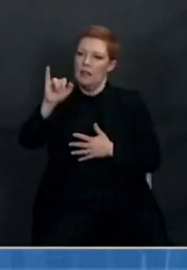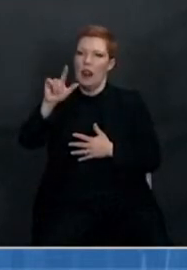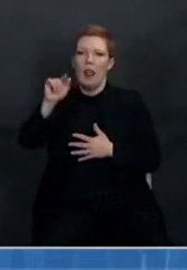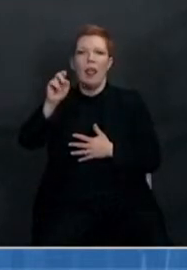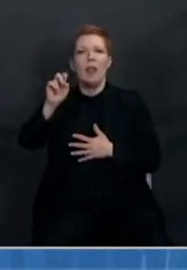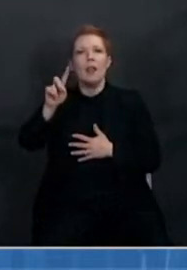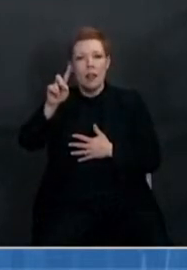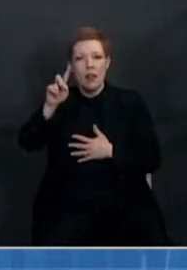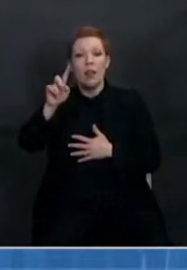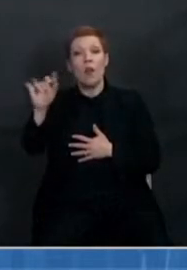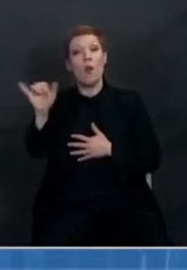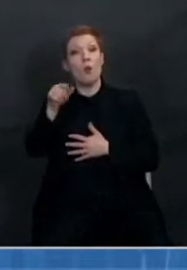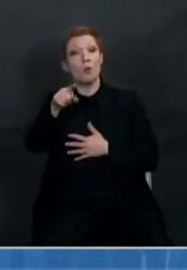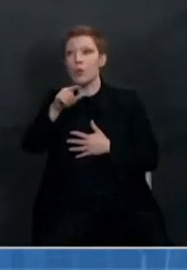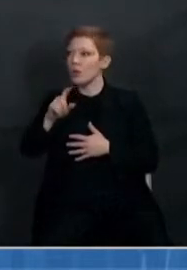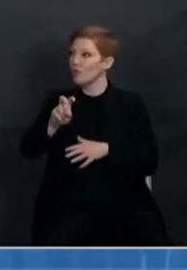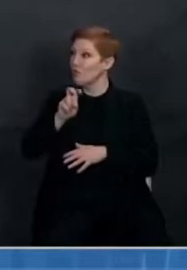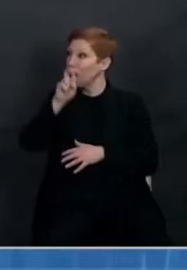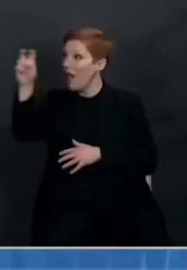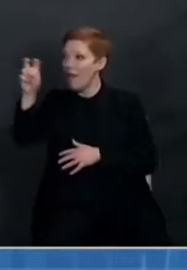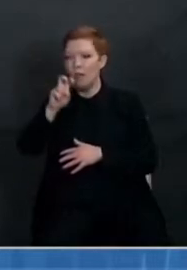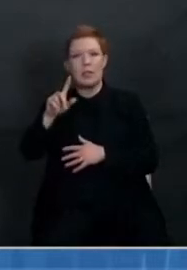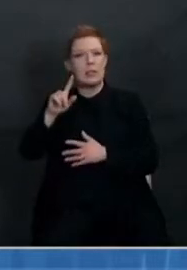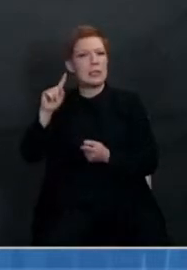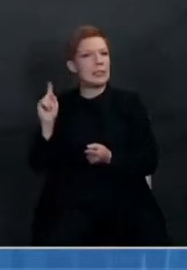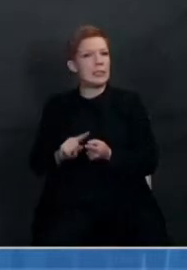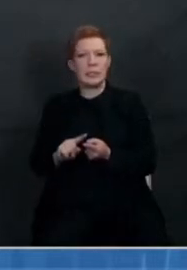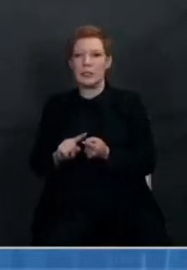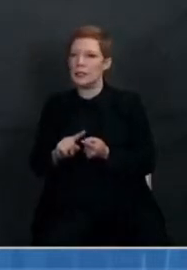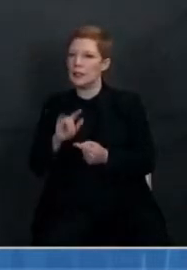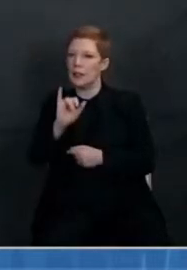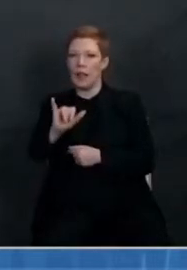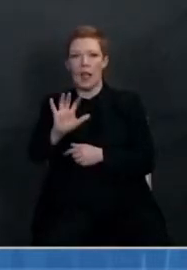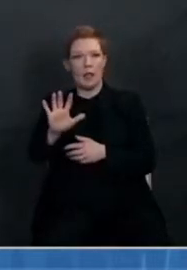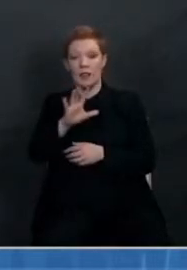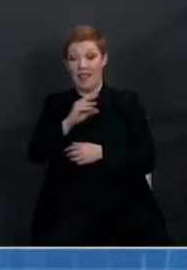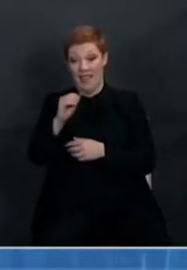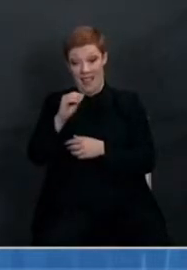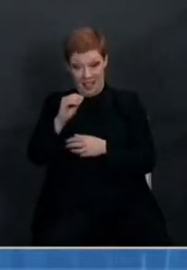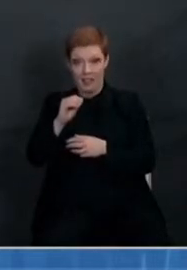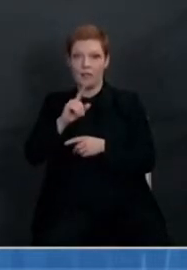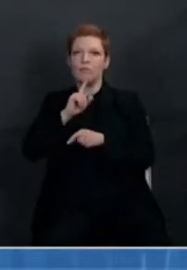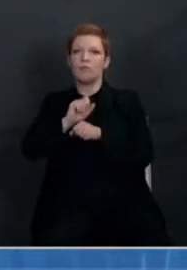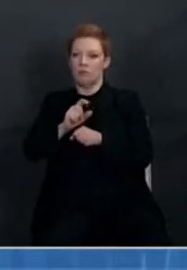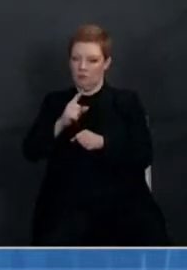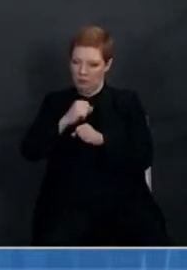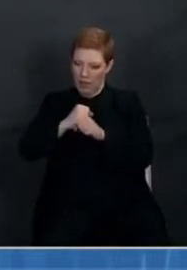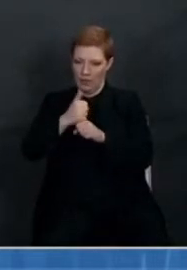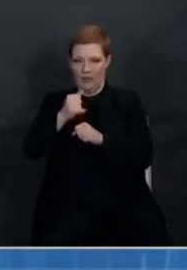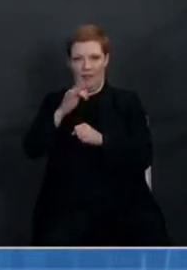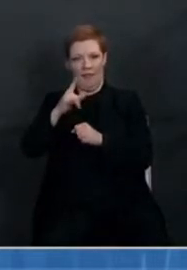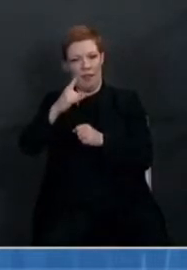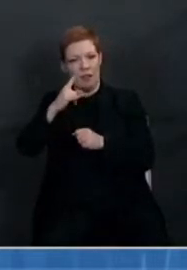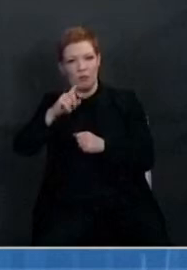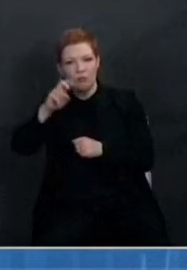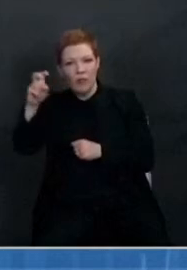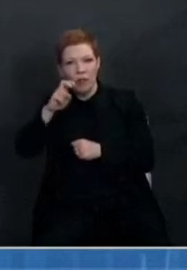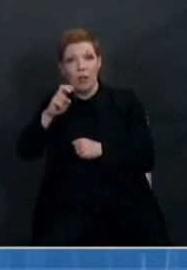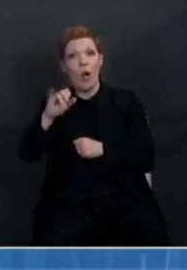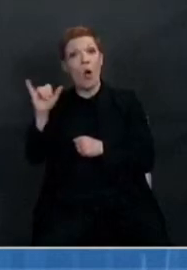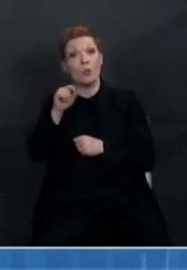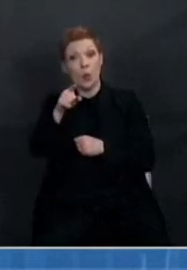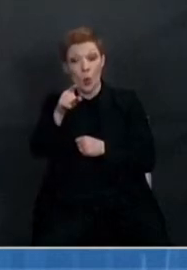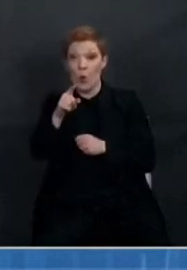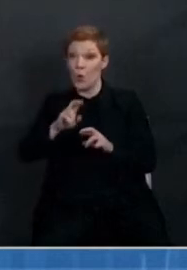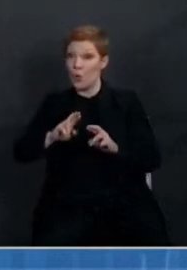guidance in order to protect yourself and others while you travel. And finally, please get vaccinated when it's your turn. More than